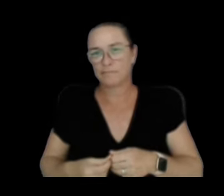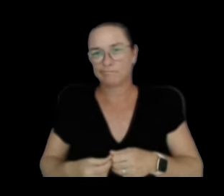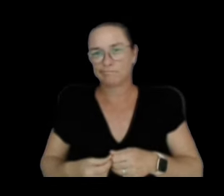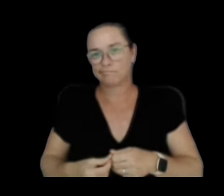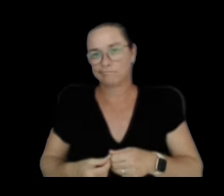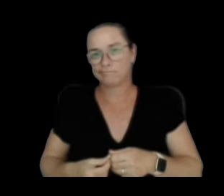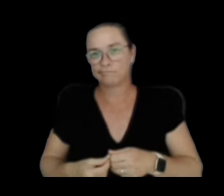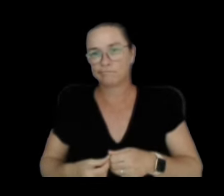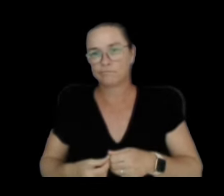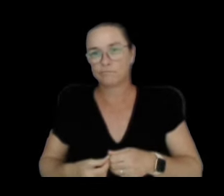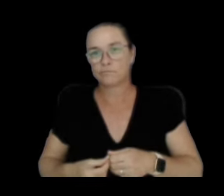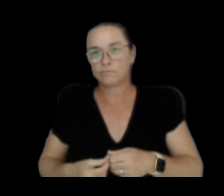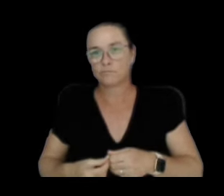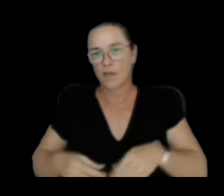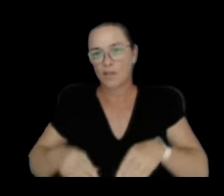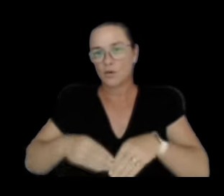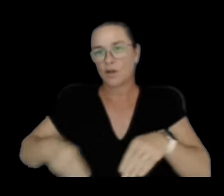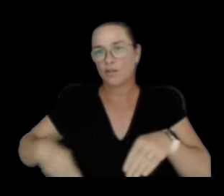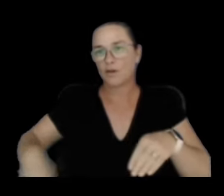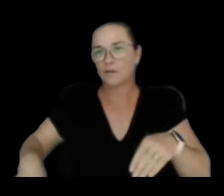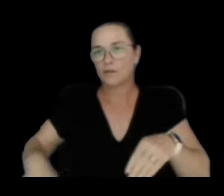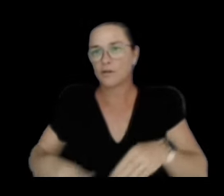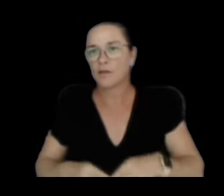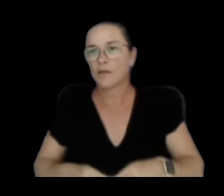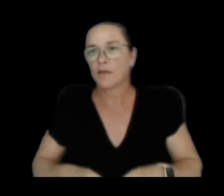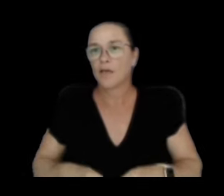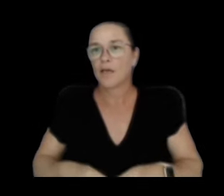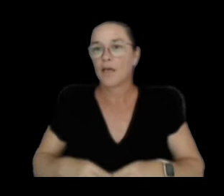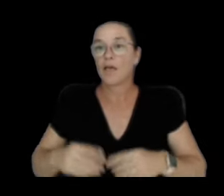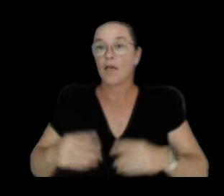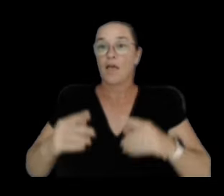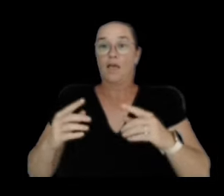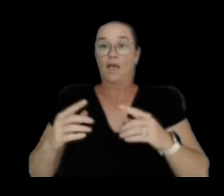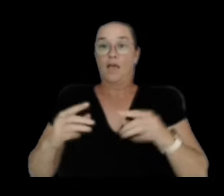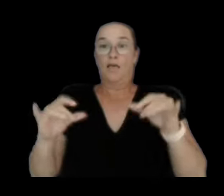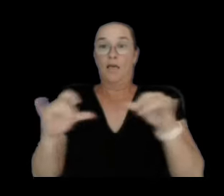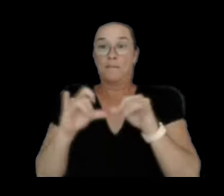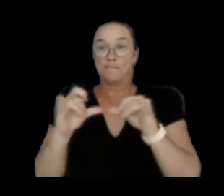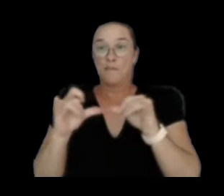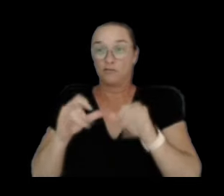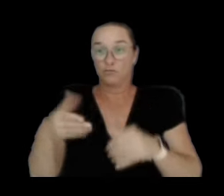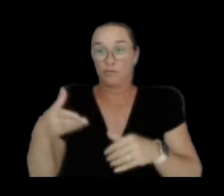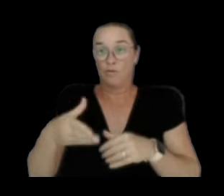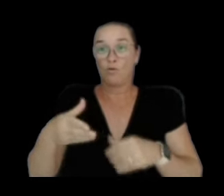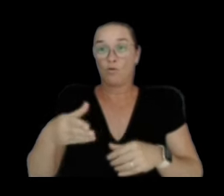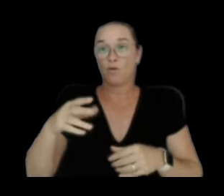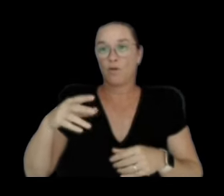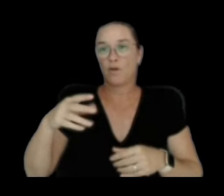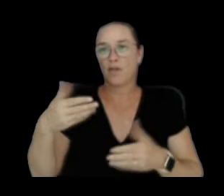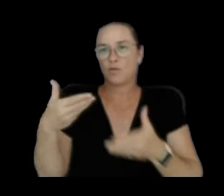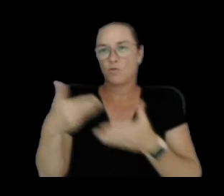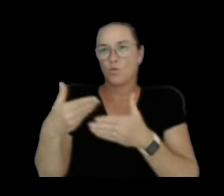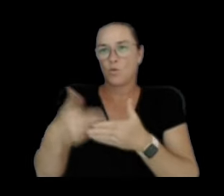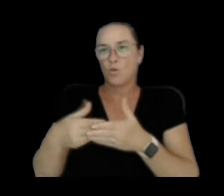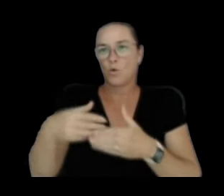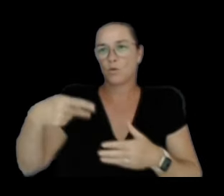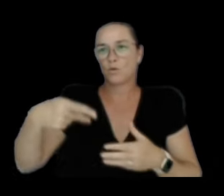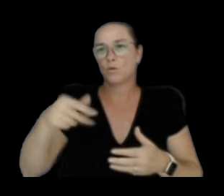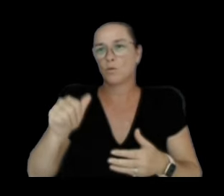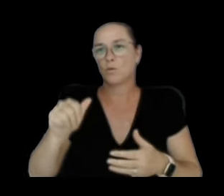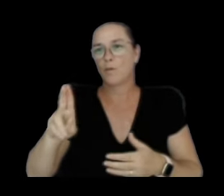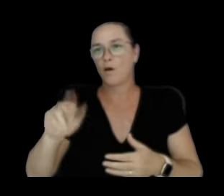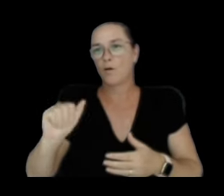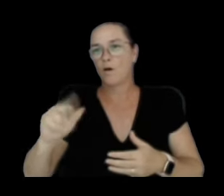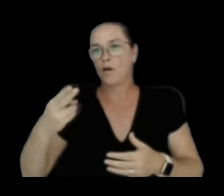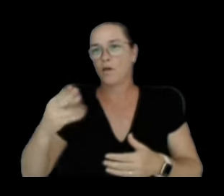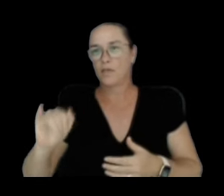The nearest tilt meter is near the escape road by Powahi crater, more or less in here. And it